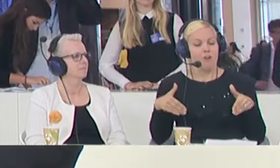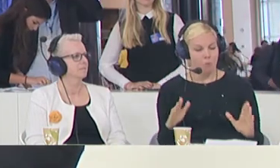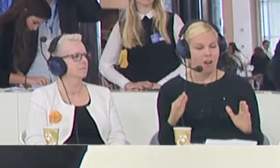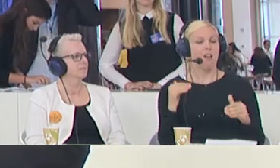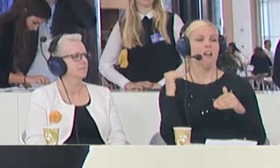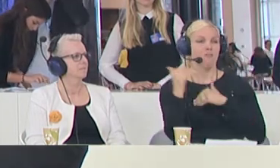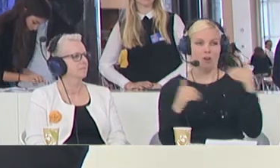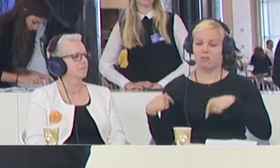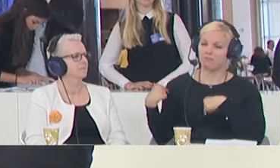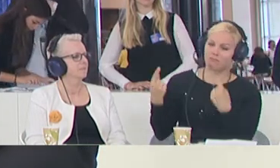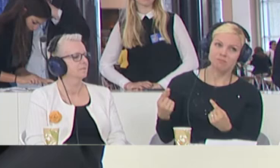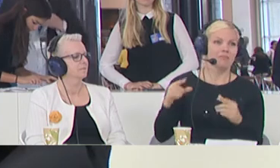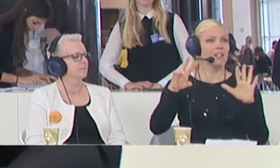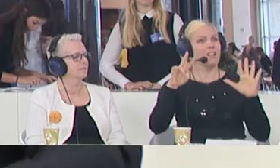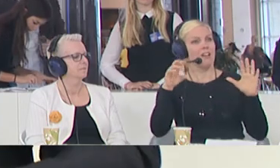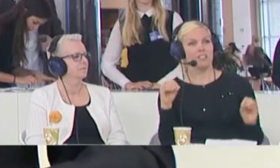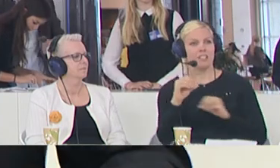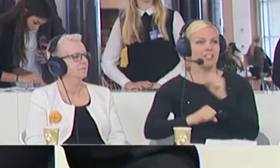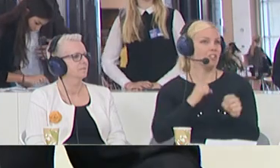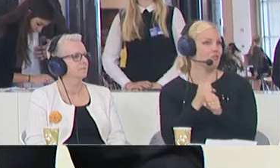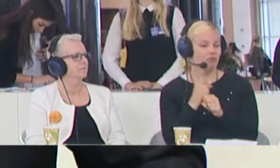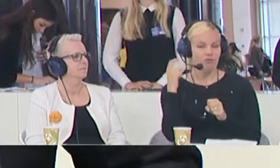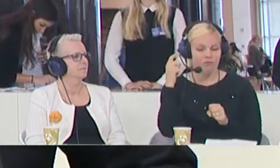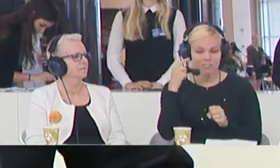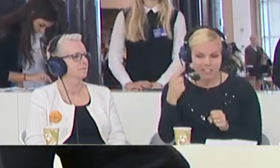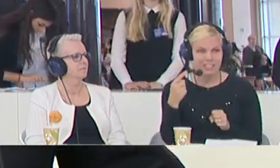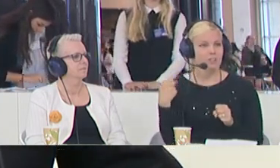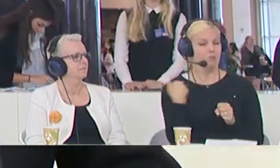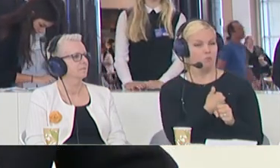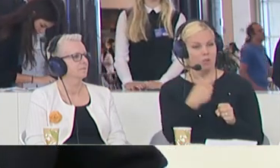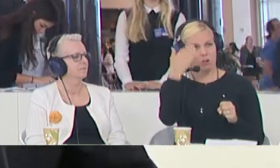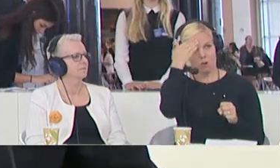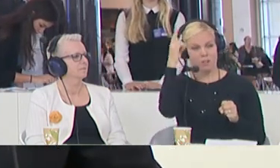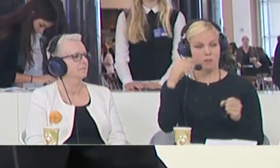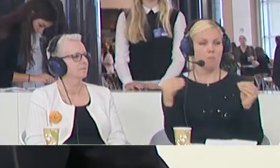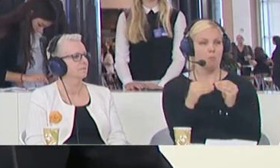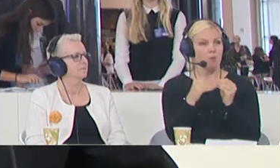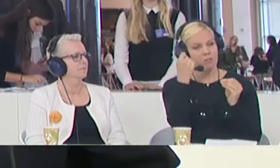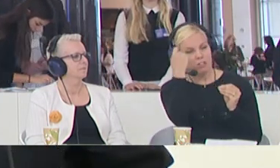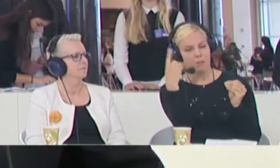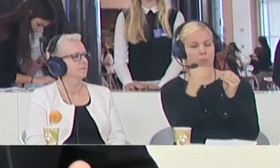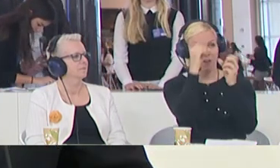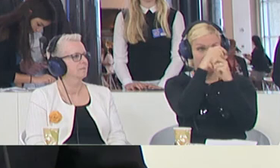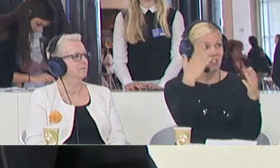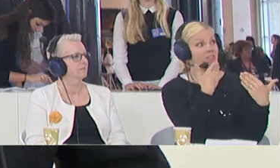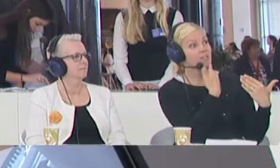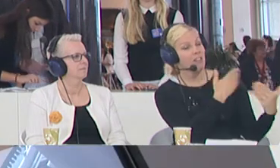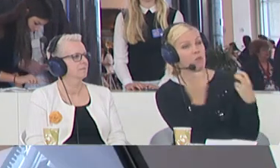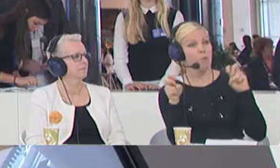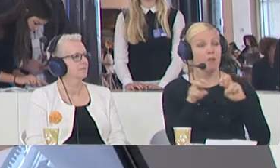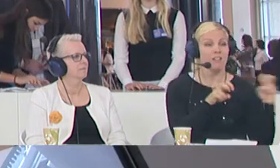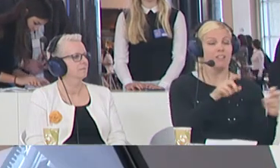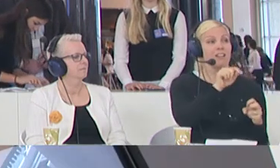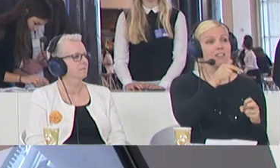a bigger approach. Europe needs a better understanding and more vision. Let me thank our panelists today. Natalia Fayon from Slovenia,